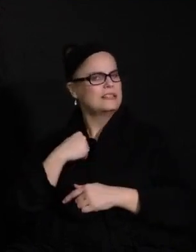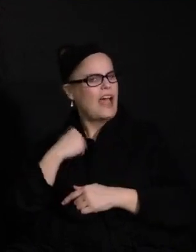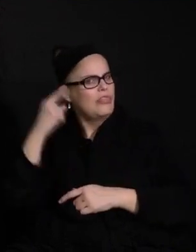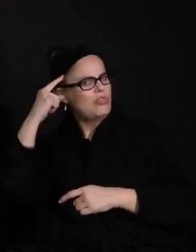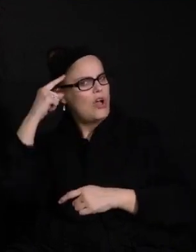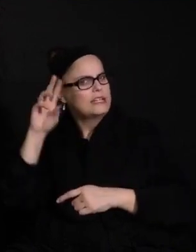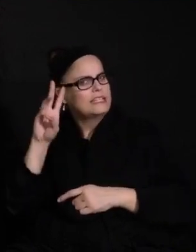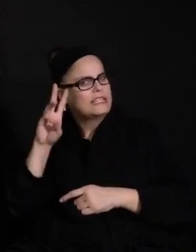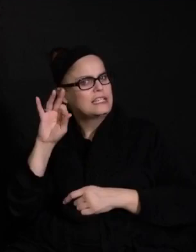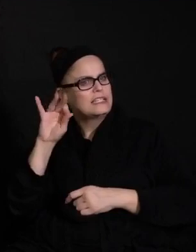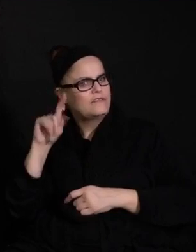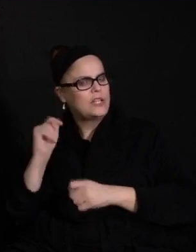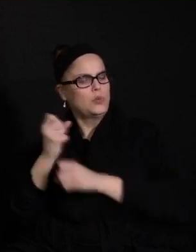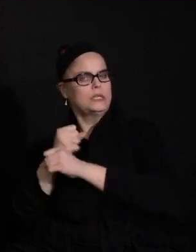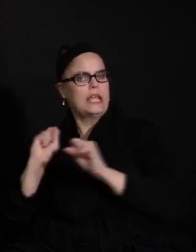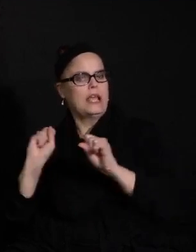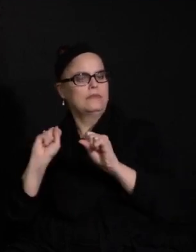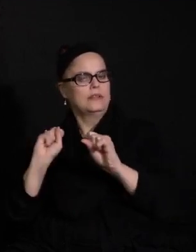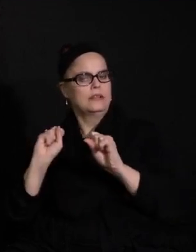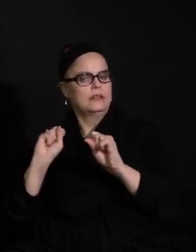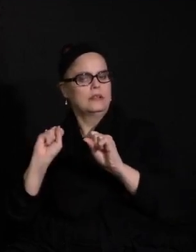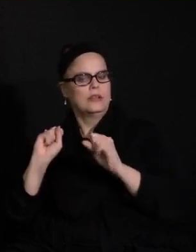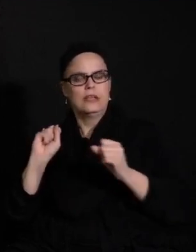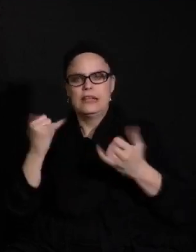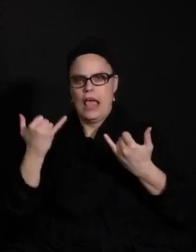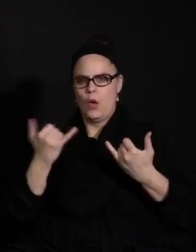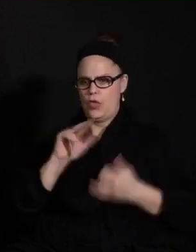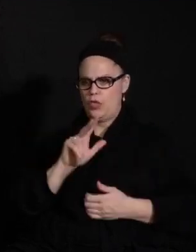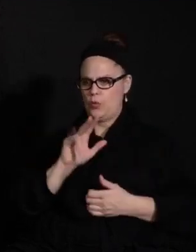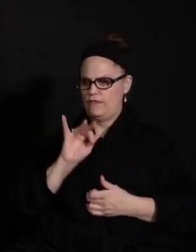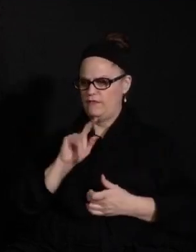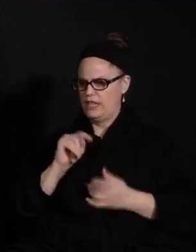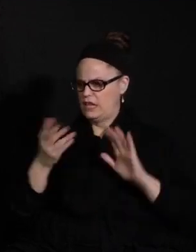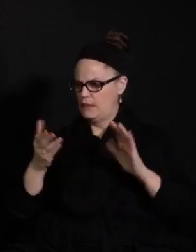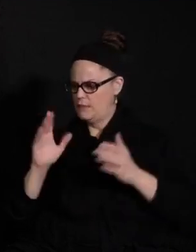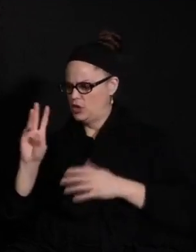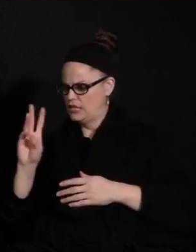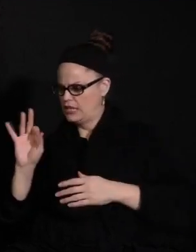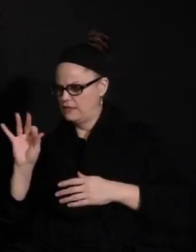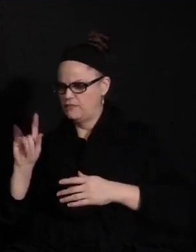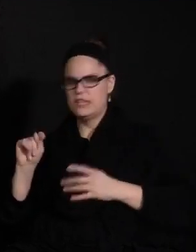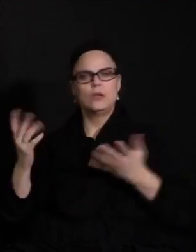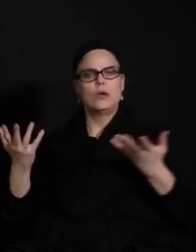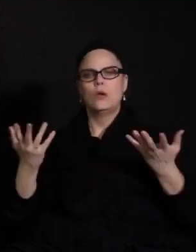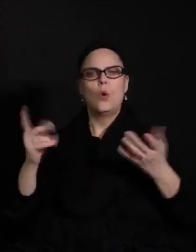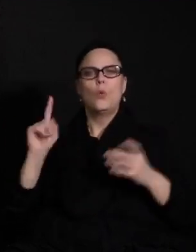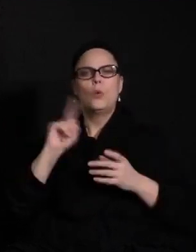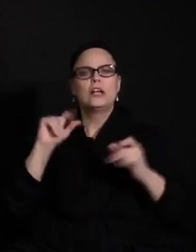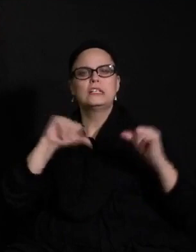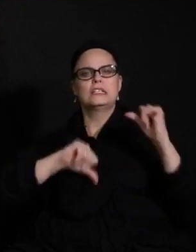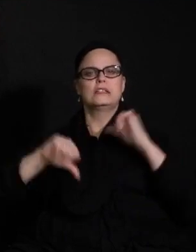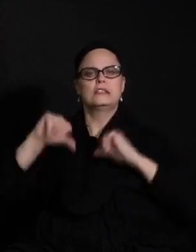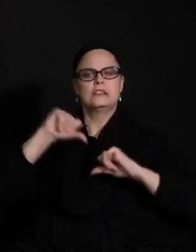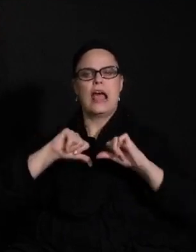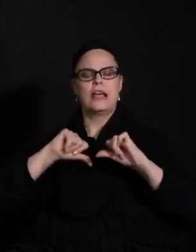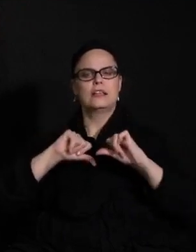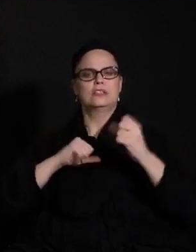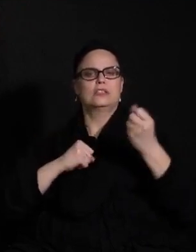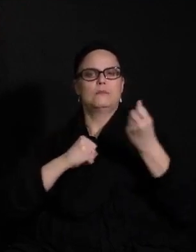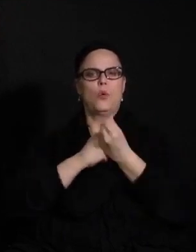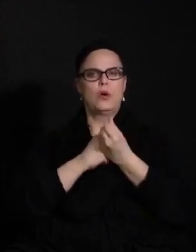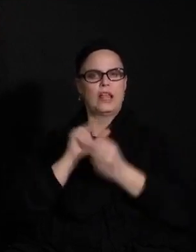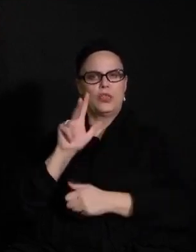Of distancing was safe. How does safety three feet of distancing compare to six feet of distancing? Where's the science supporting or not supporting three feet of distancing?